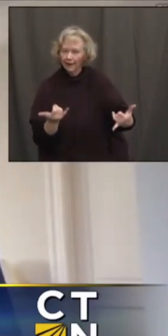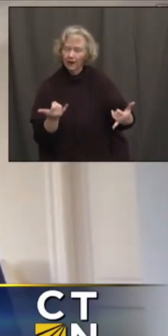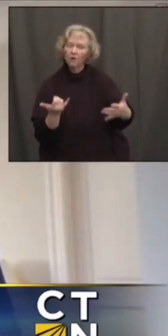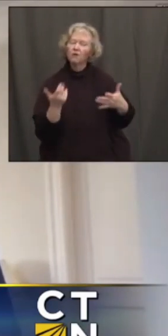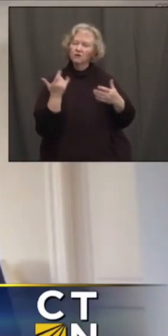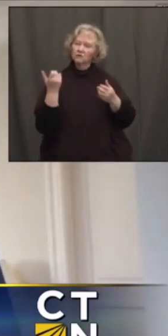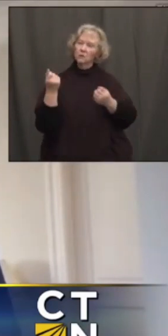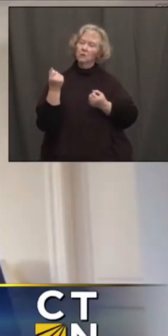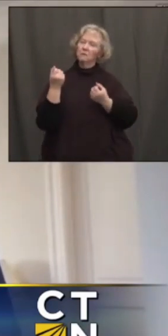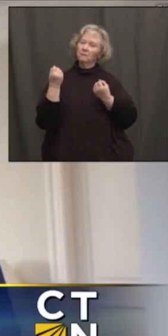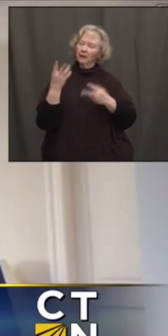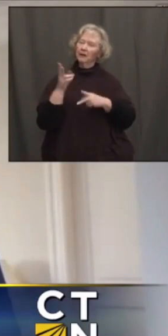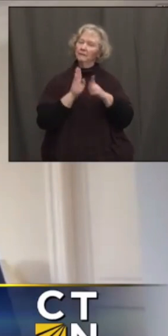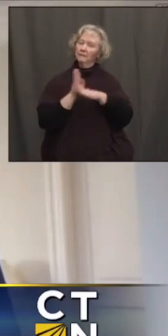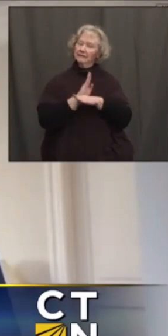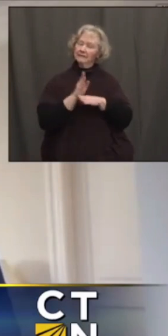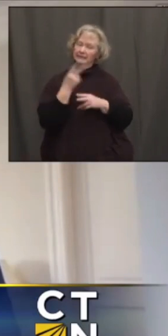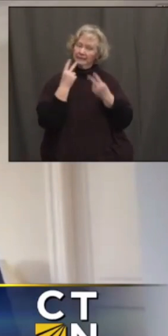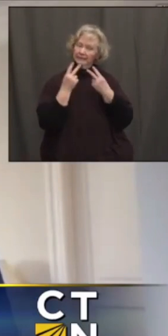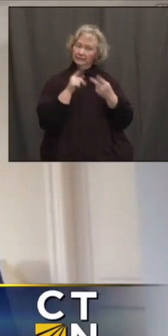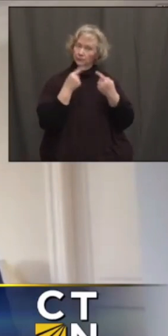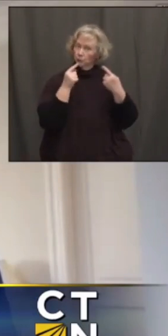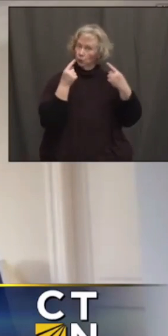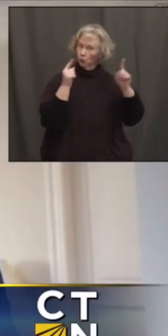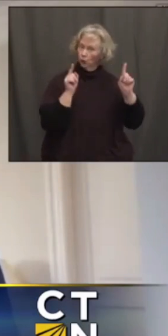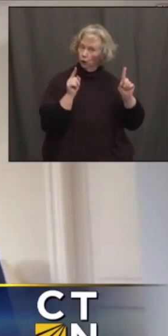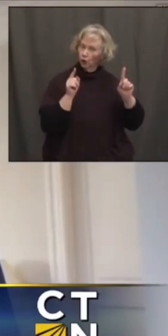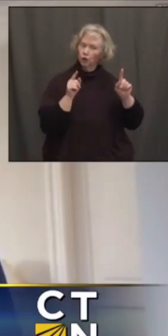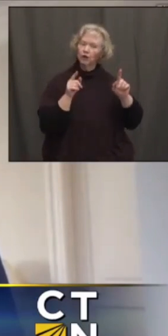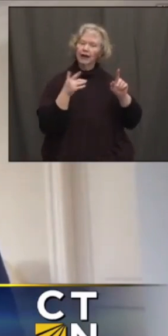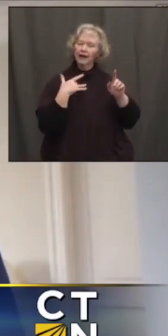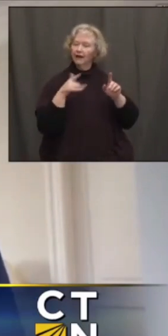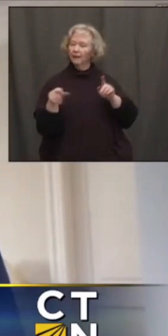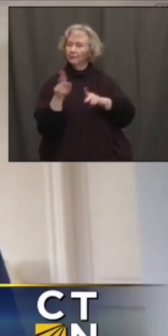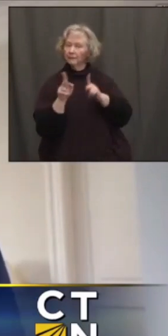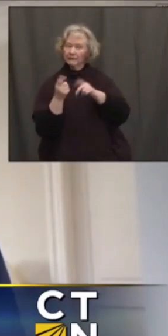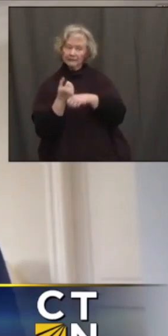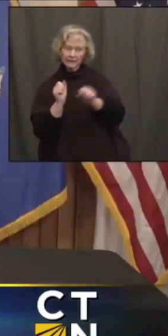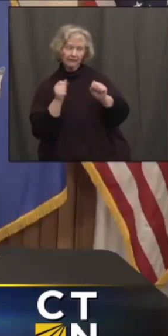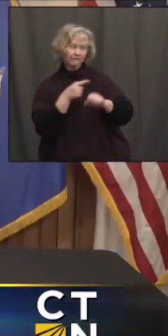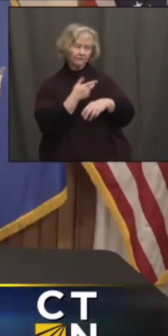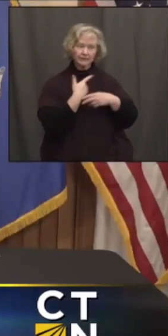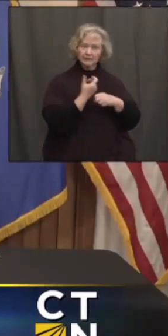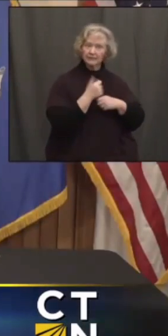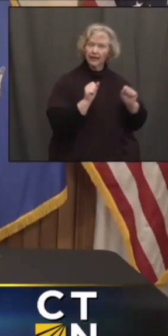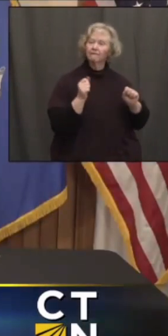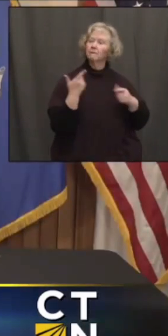experience that's been had by businesses. And I think that's kept consumers safe. And we need to do that here for a few more months.